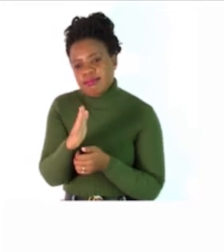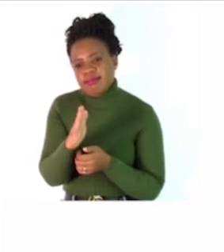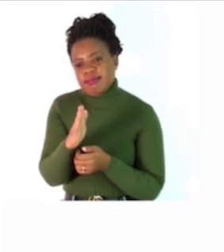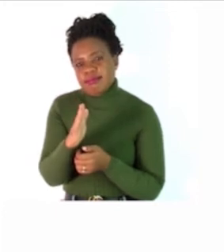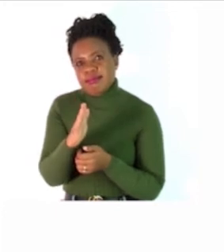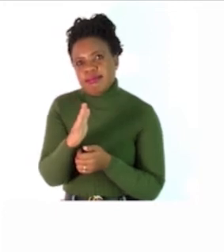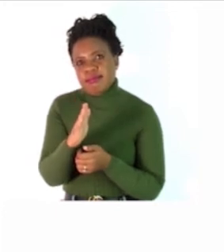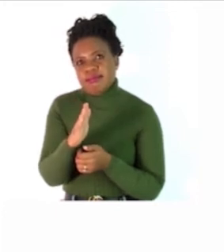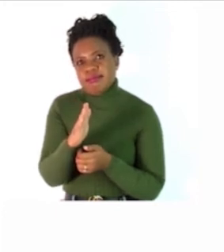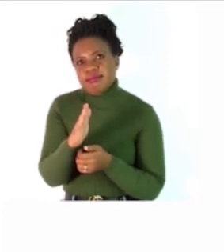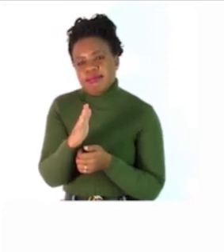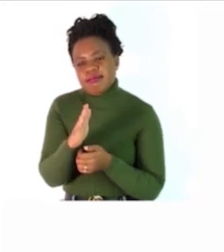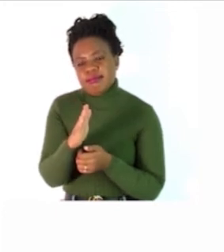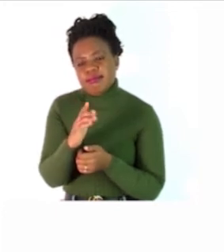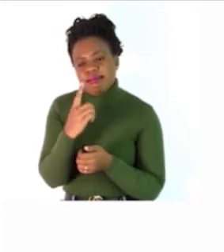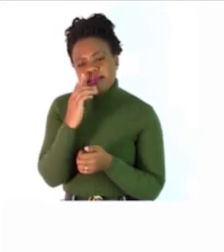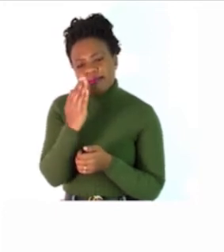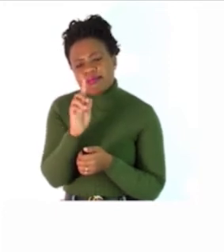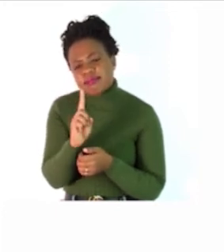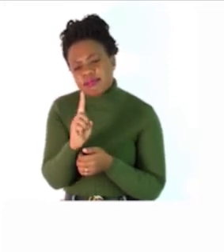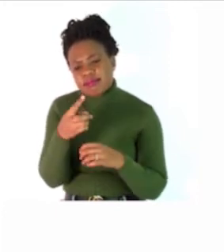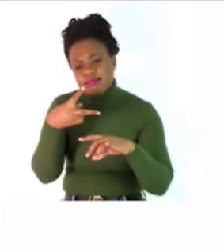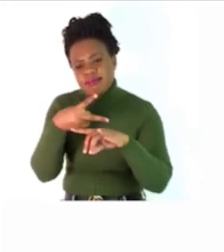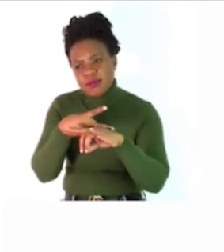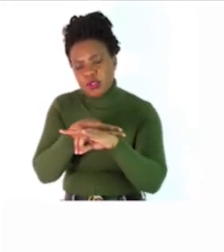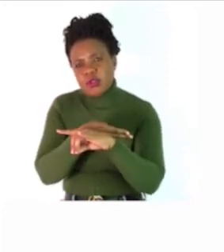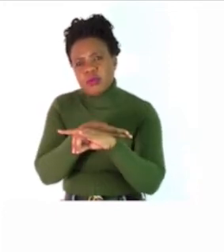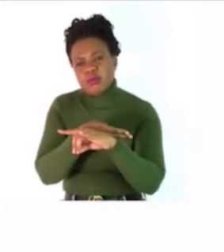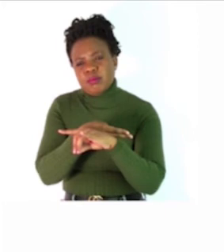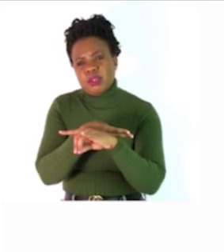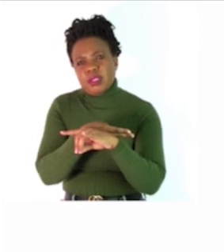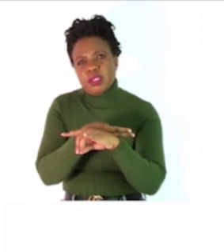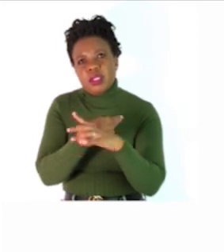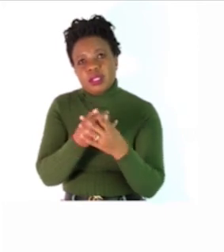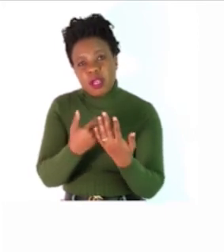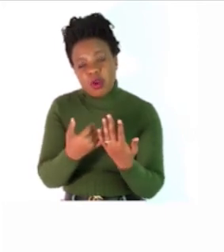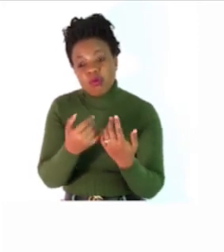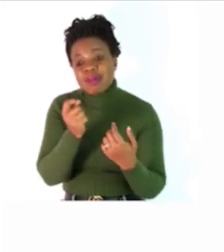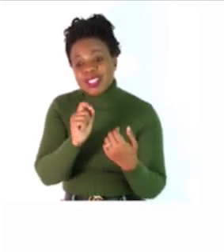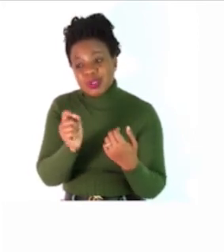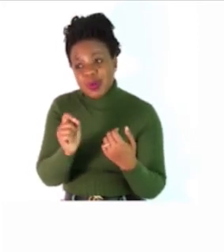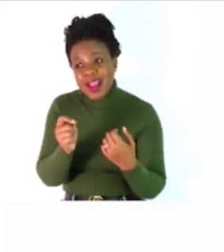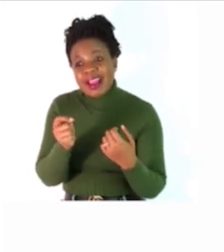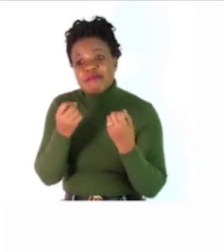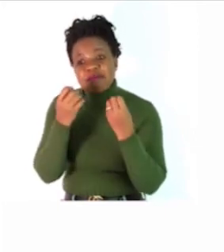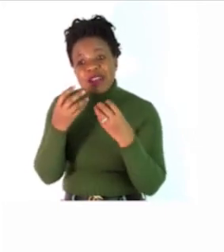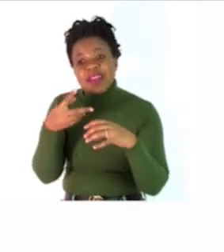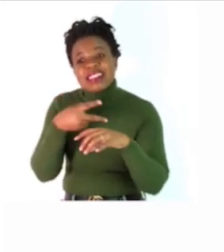number two i'm seeing a ship so it's your task your assignment